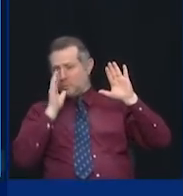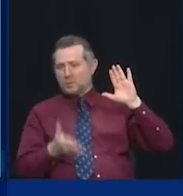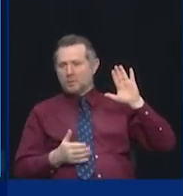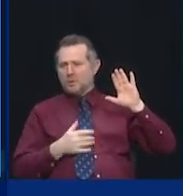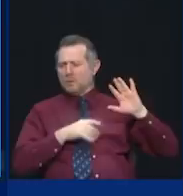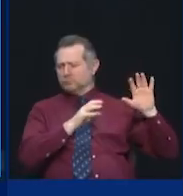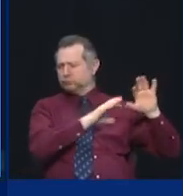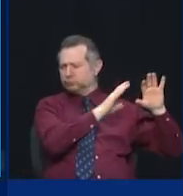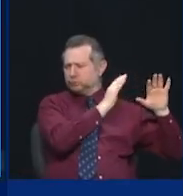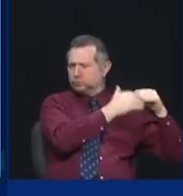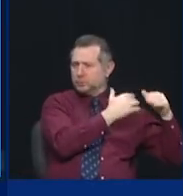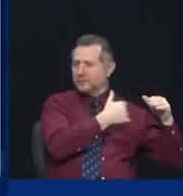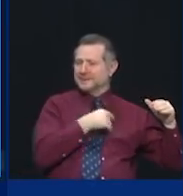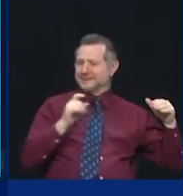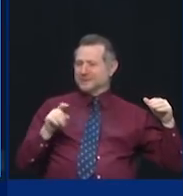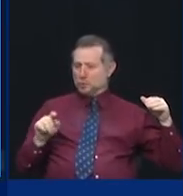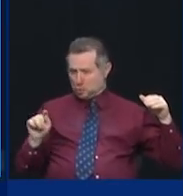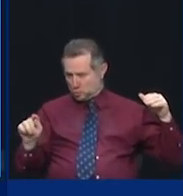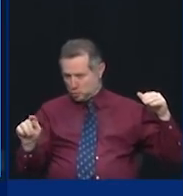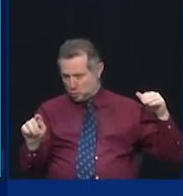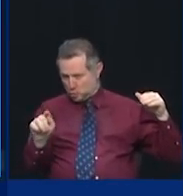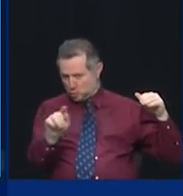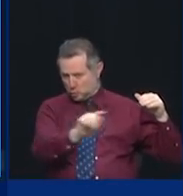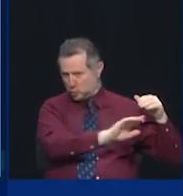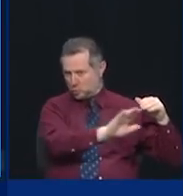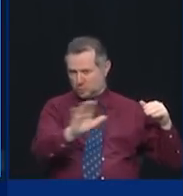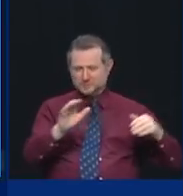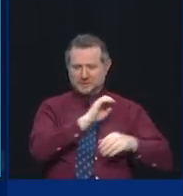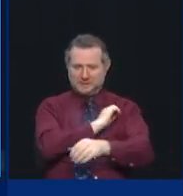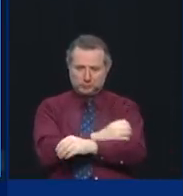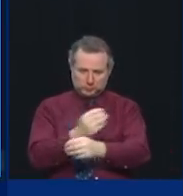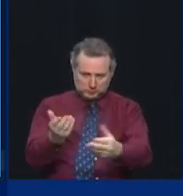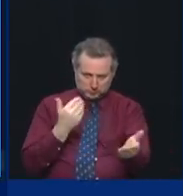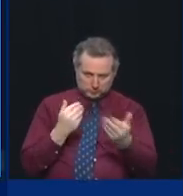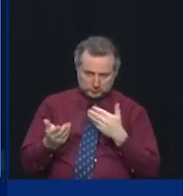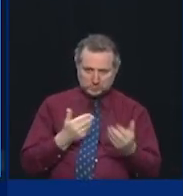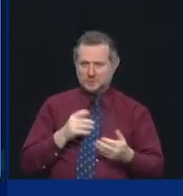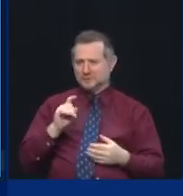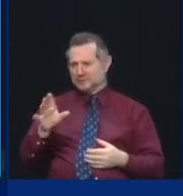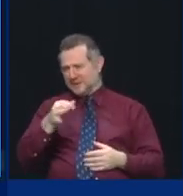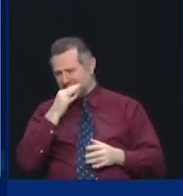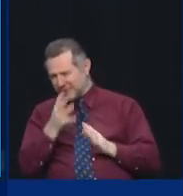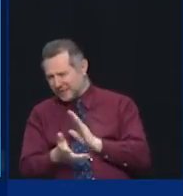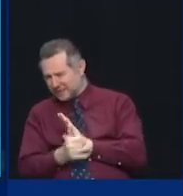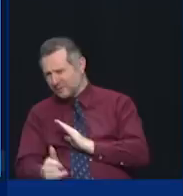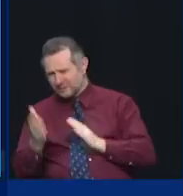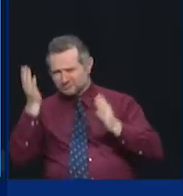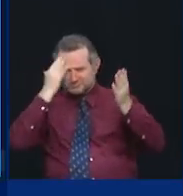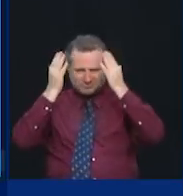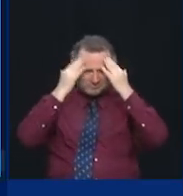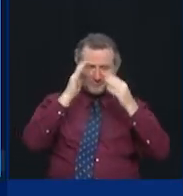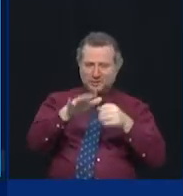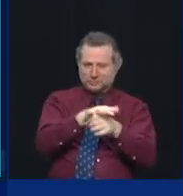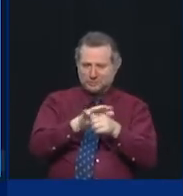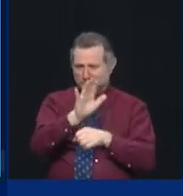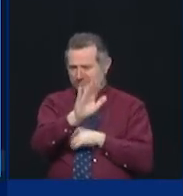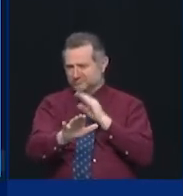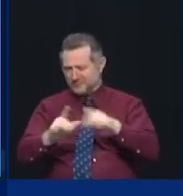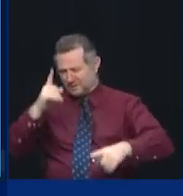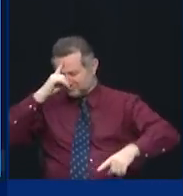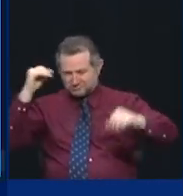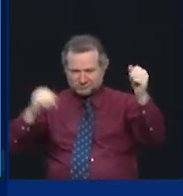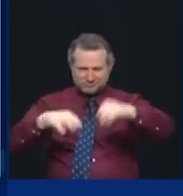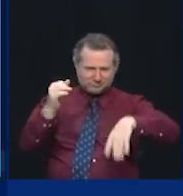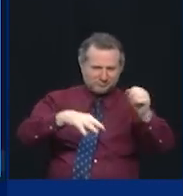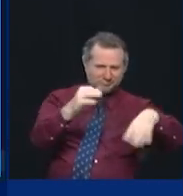we need that same kind of energy and expertise region by region across the state. So we announced the